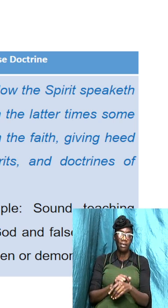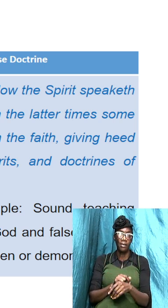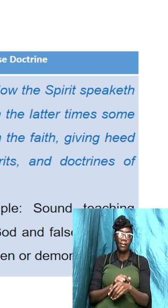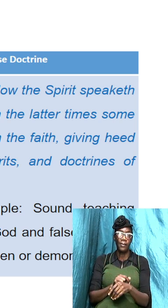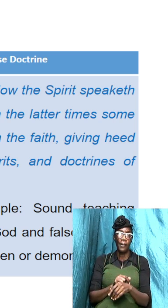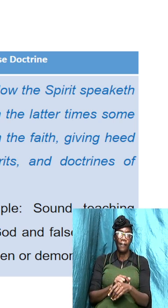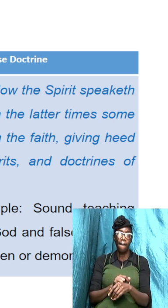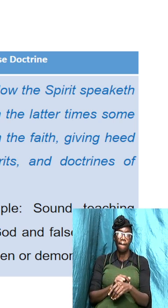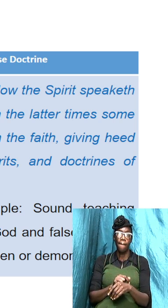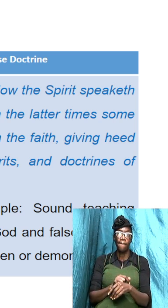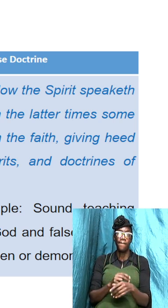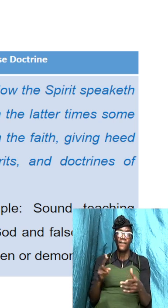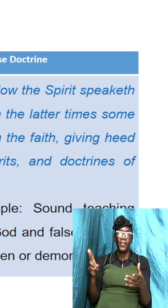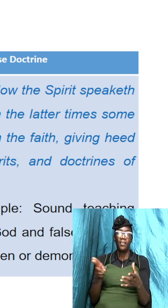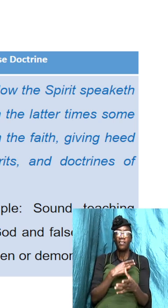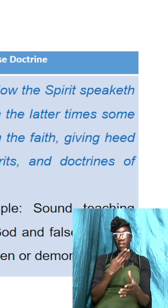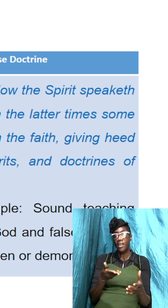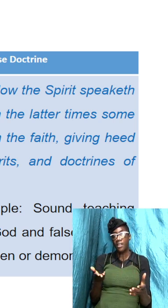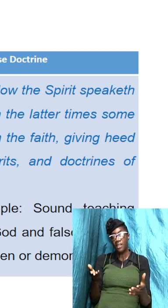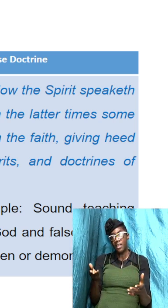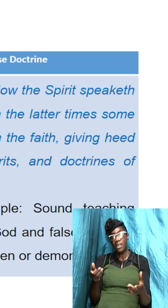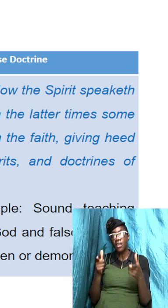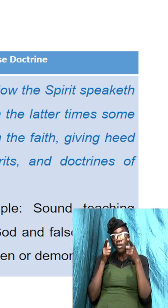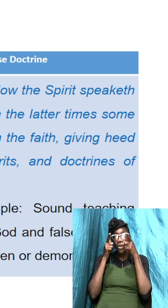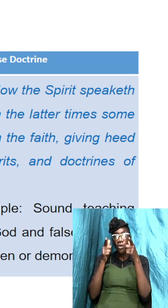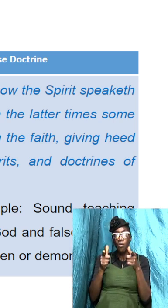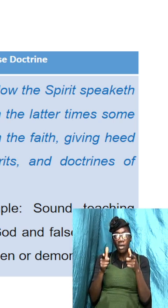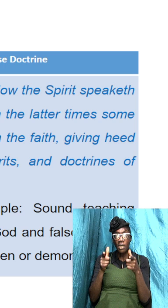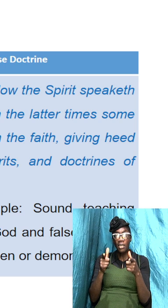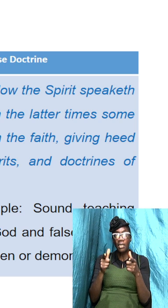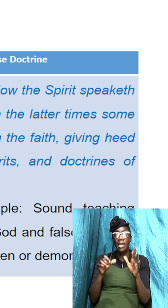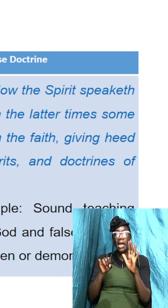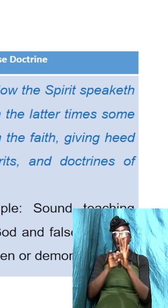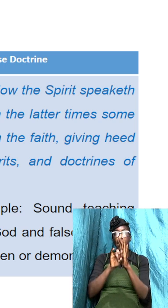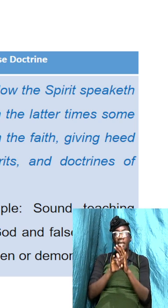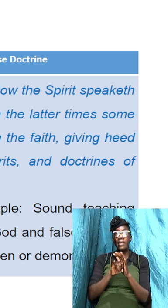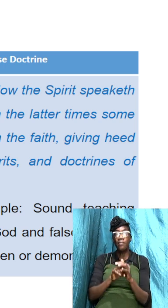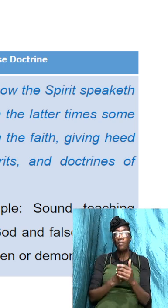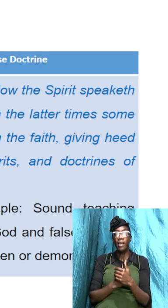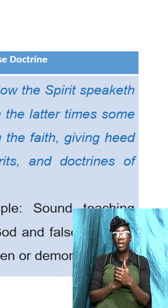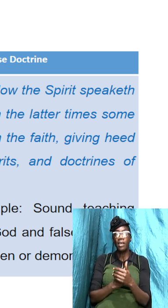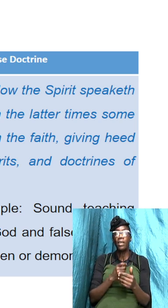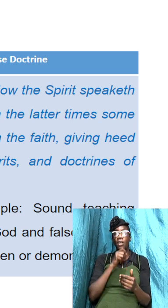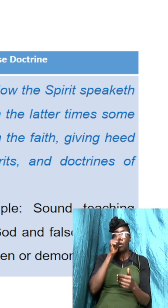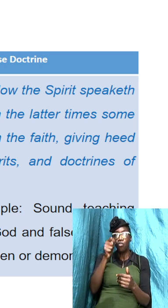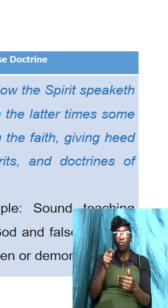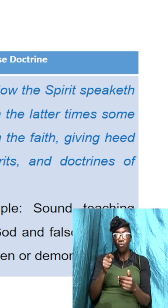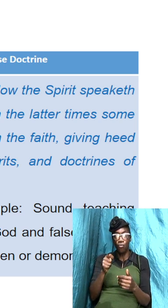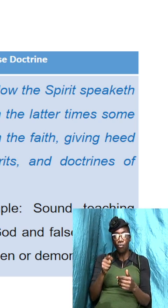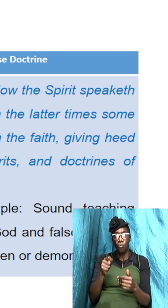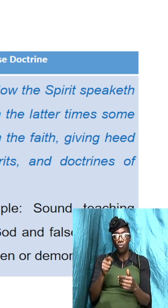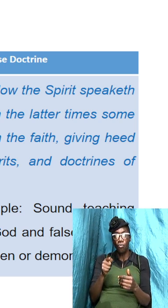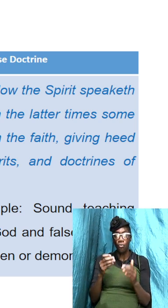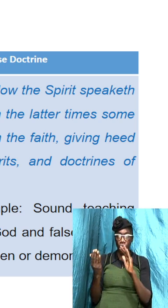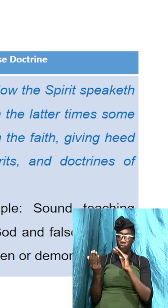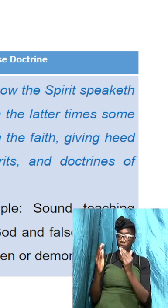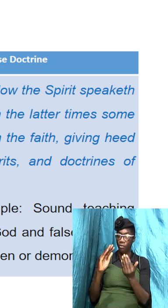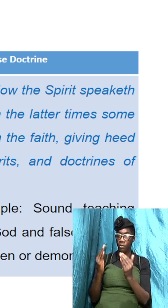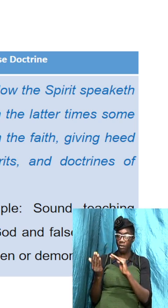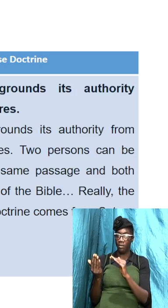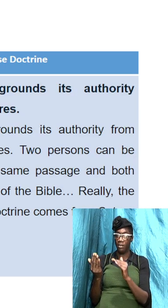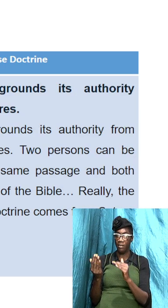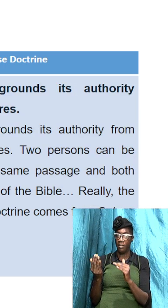the second thing that we must look at in identifying true versus false is the